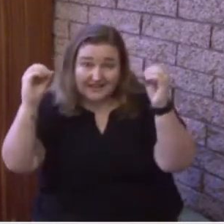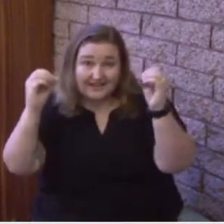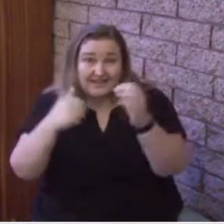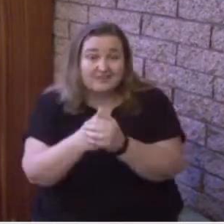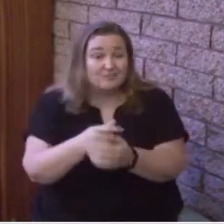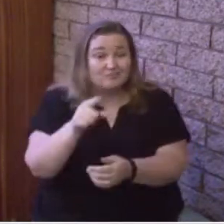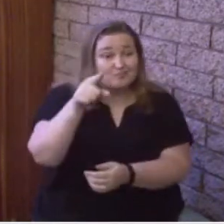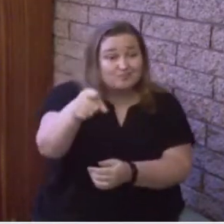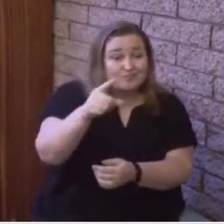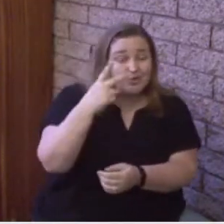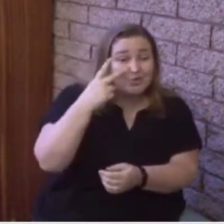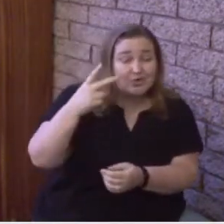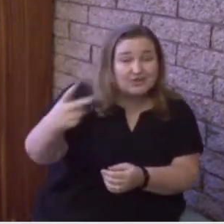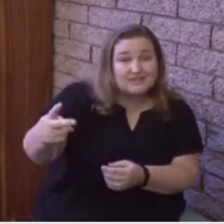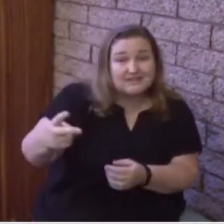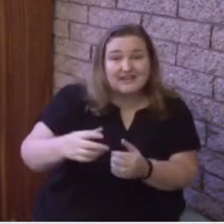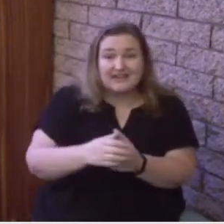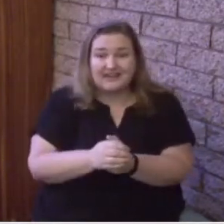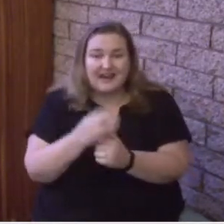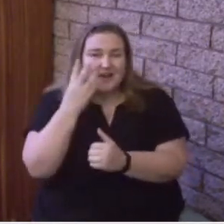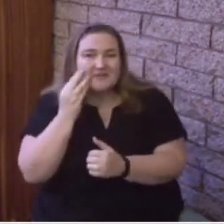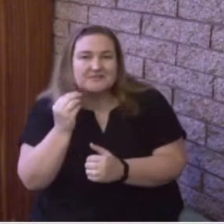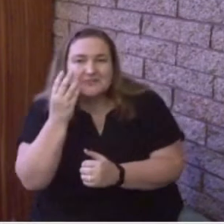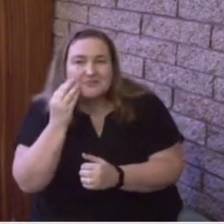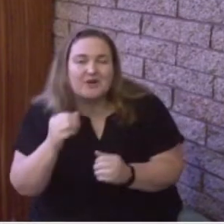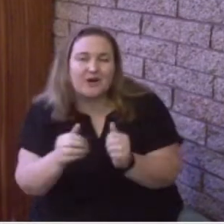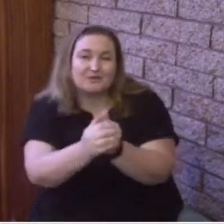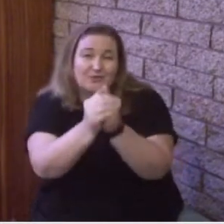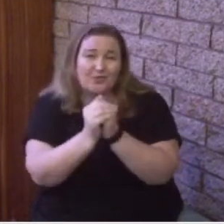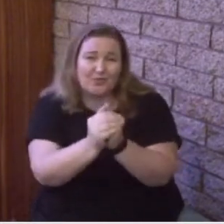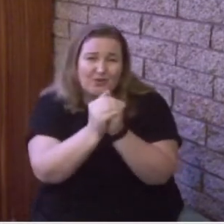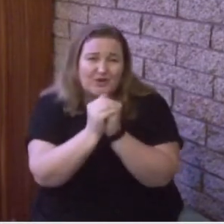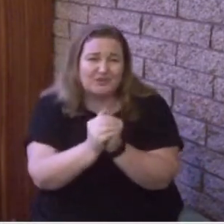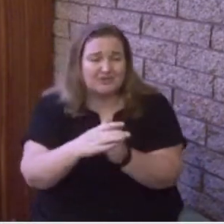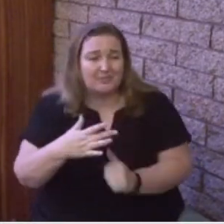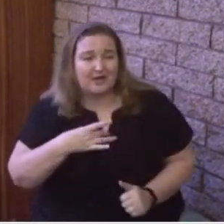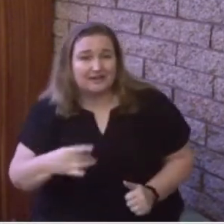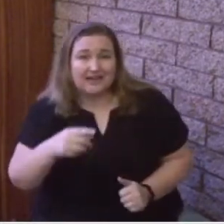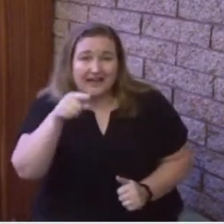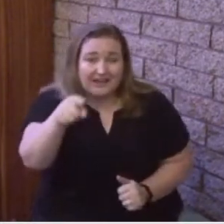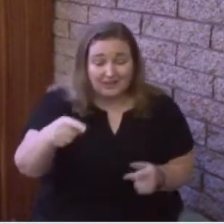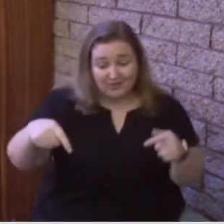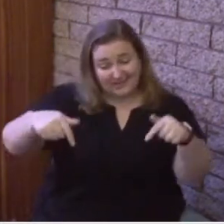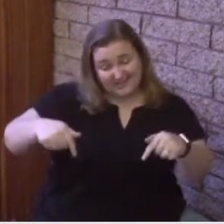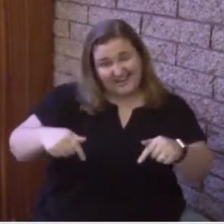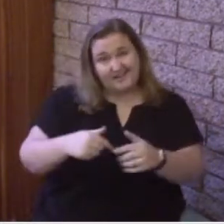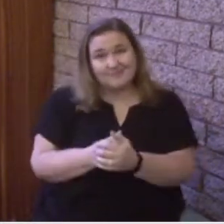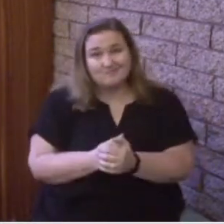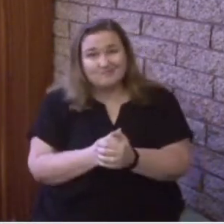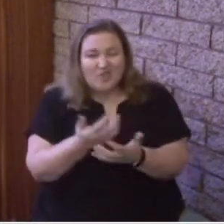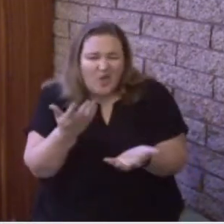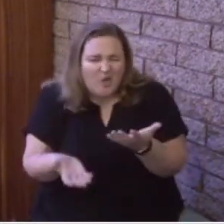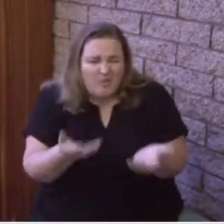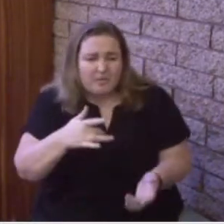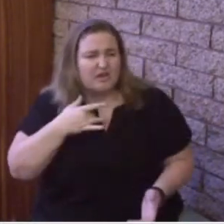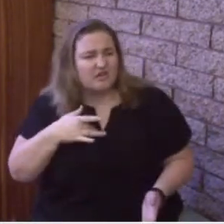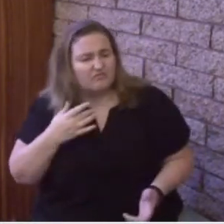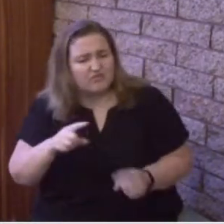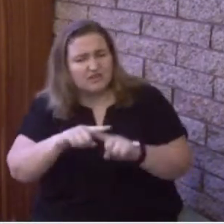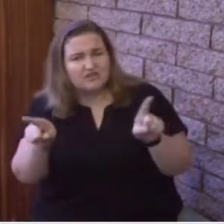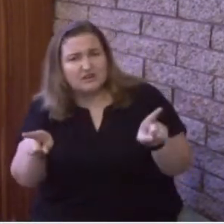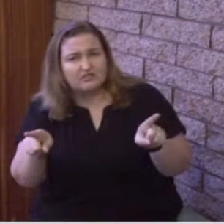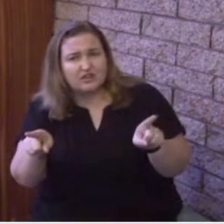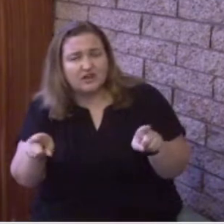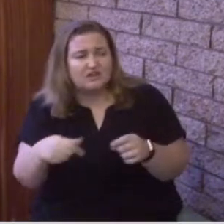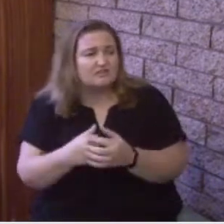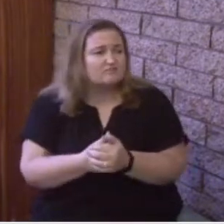worship just as though you're here. And it may feel a little different, but friends, what